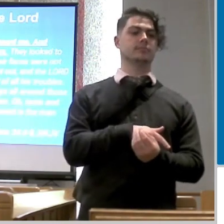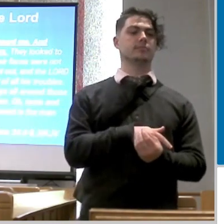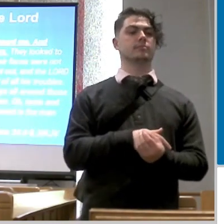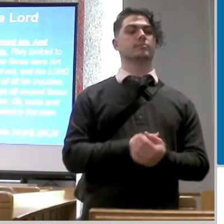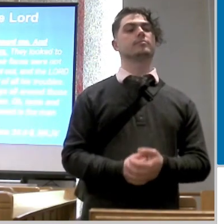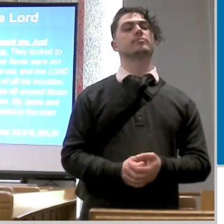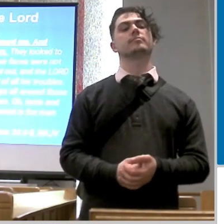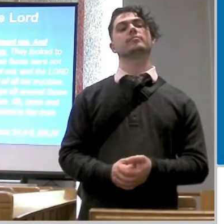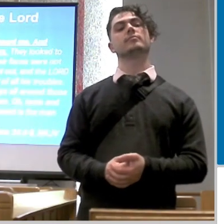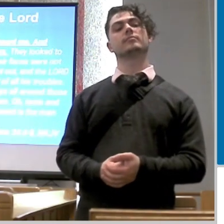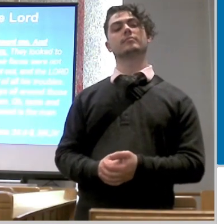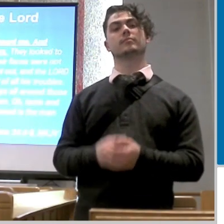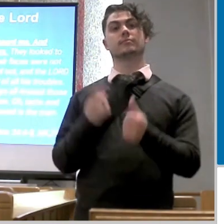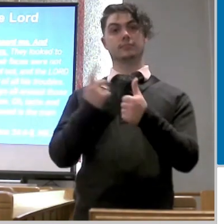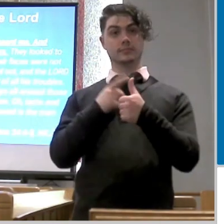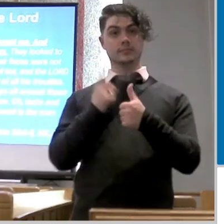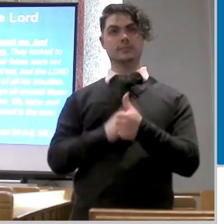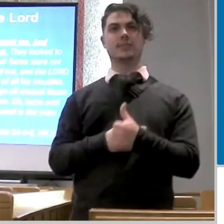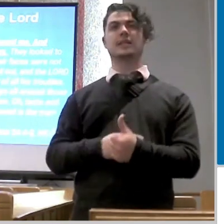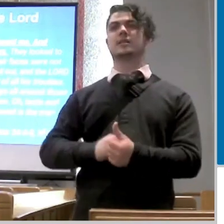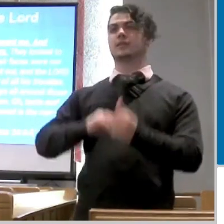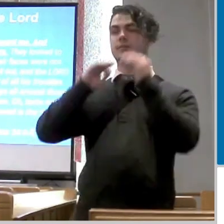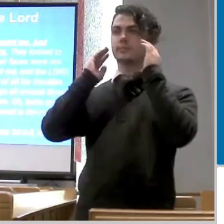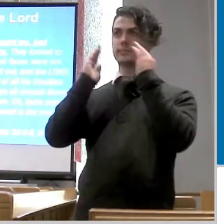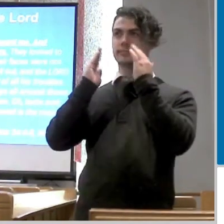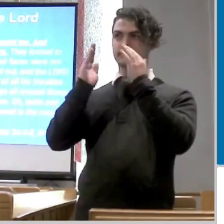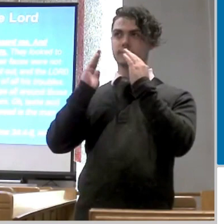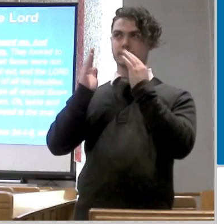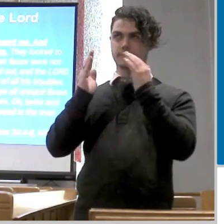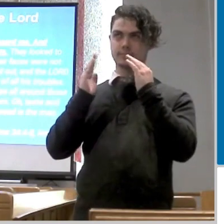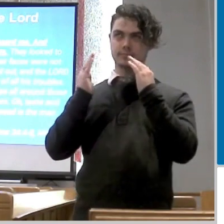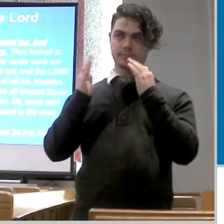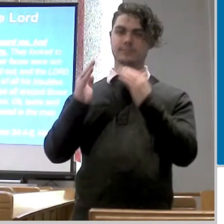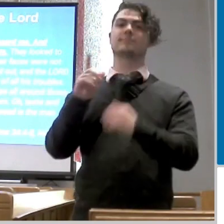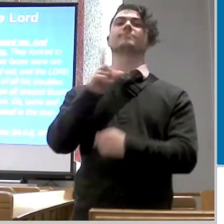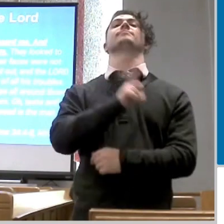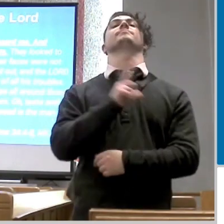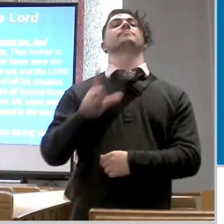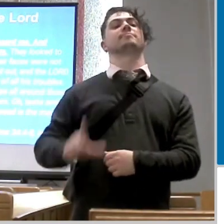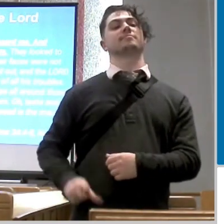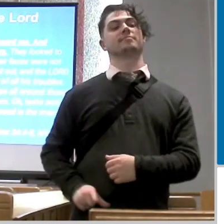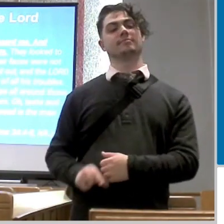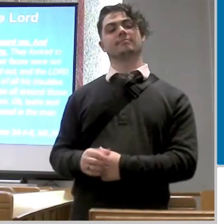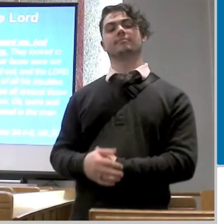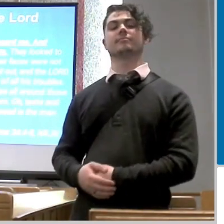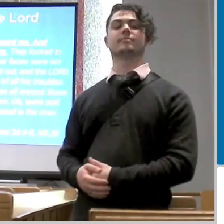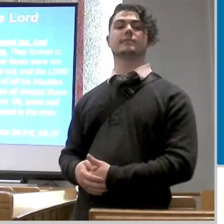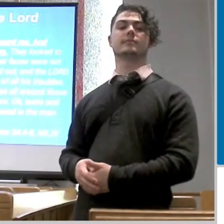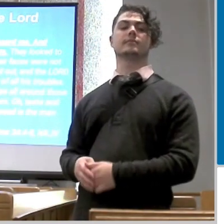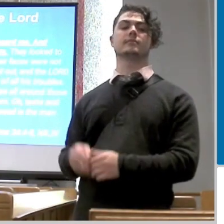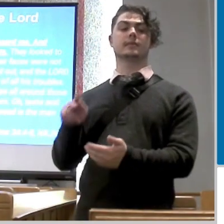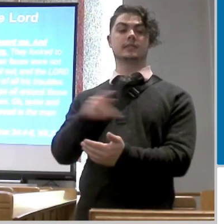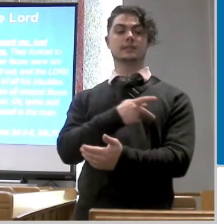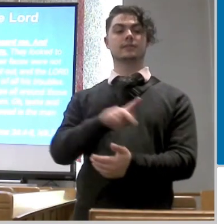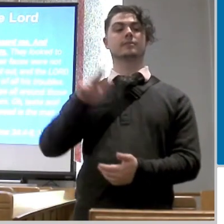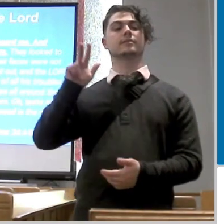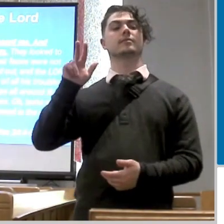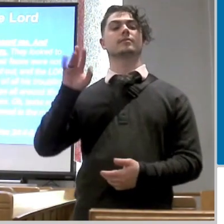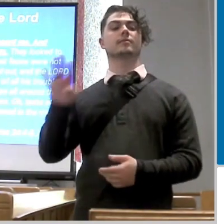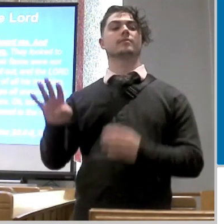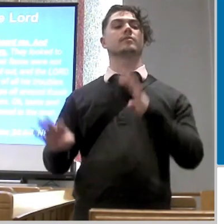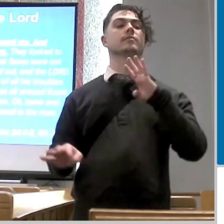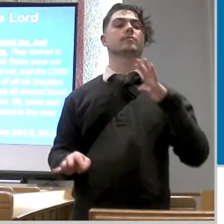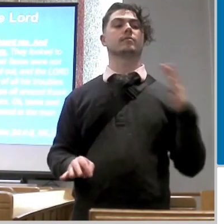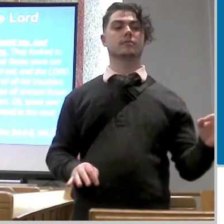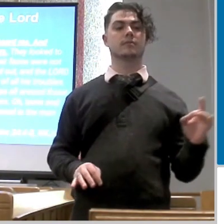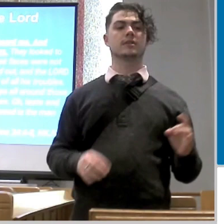need to do is we need to seek the lord we need to seek the lord right the bible says here in psalms 34 verses